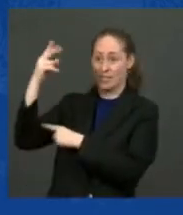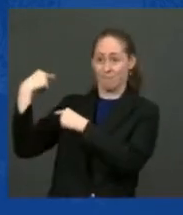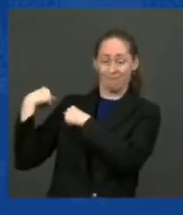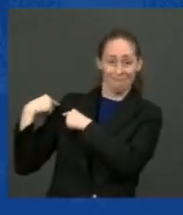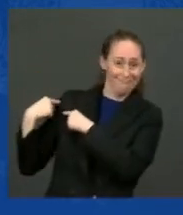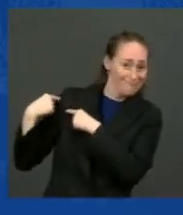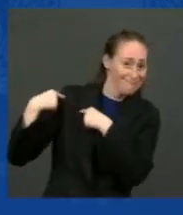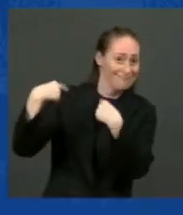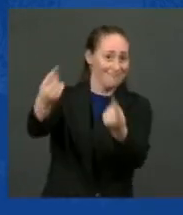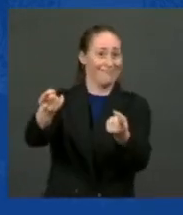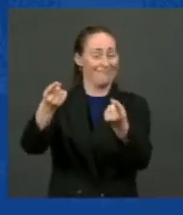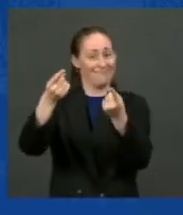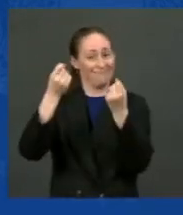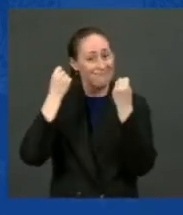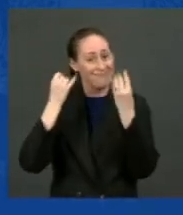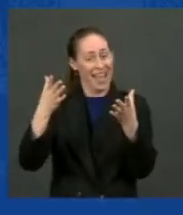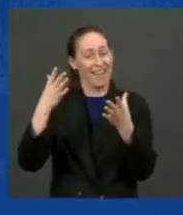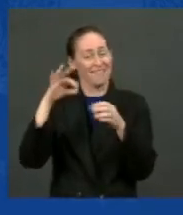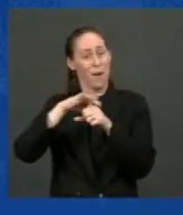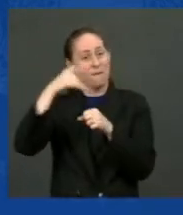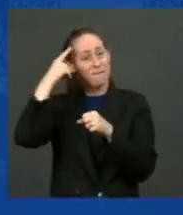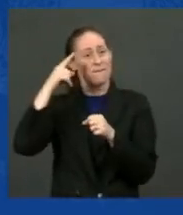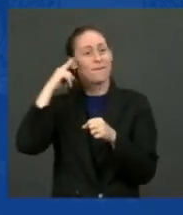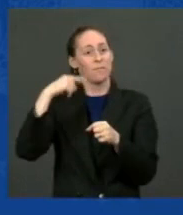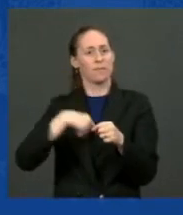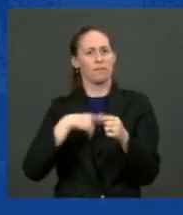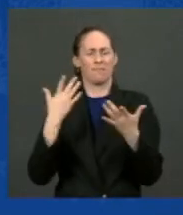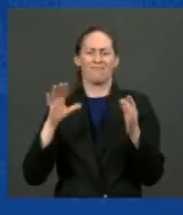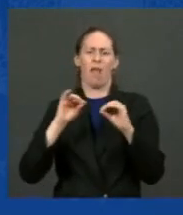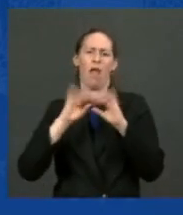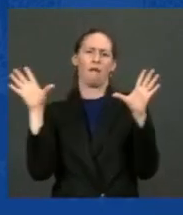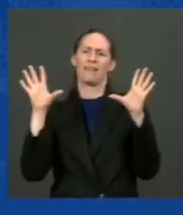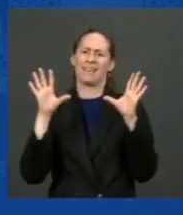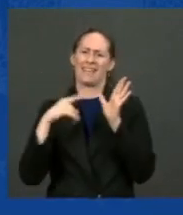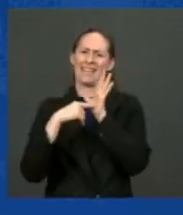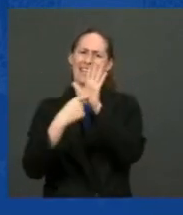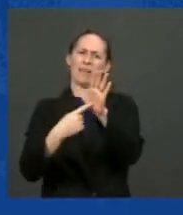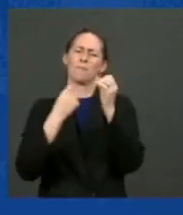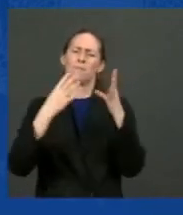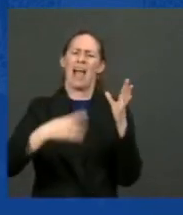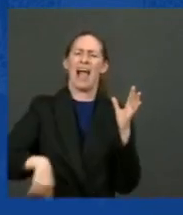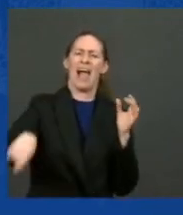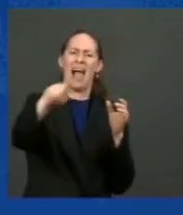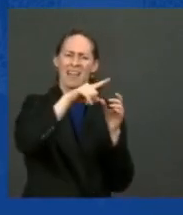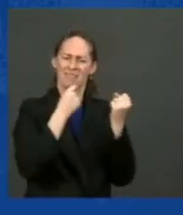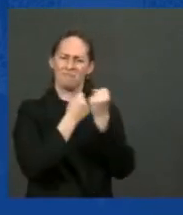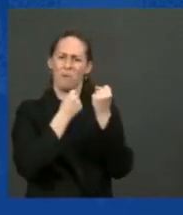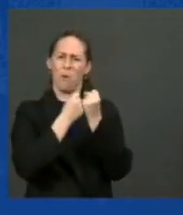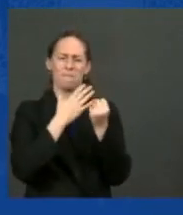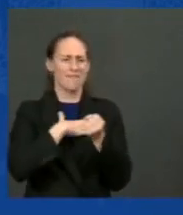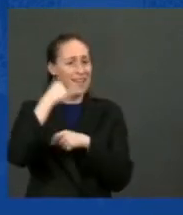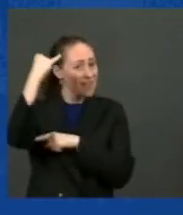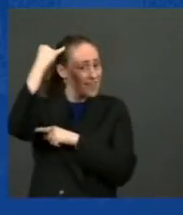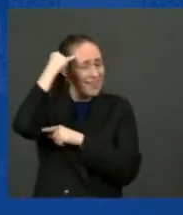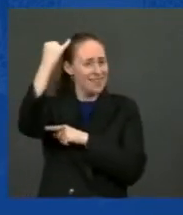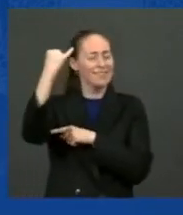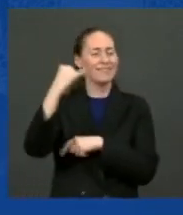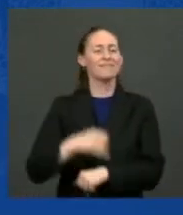A clear majority were supported when they supported me.